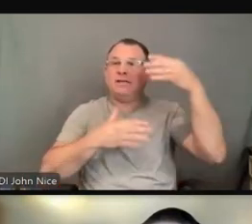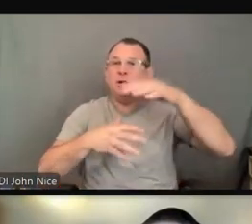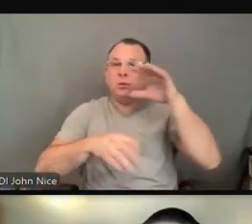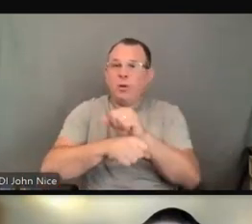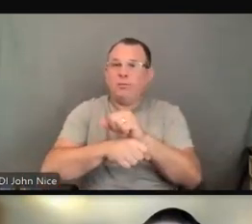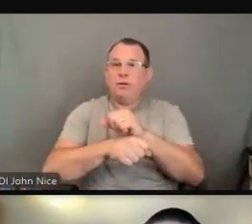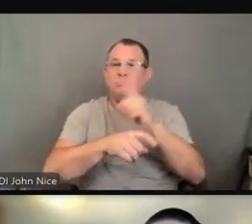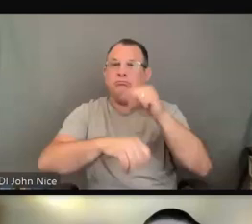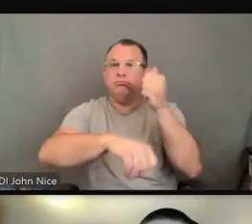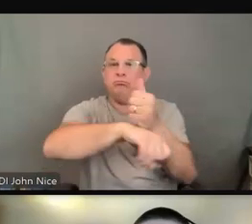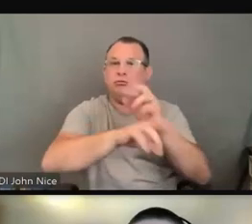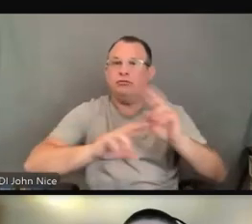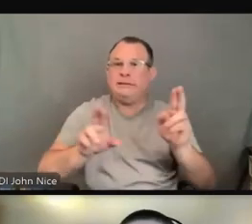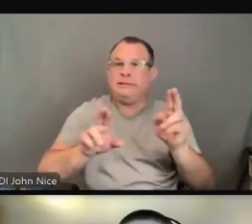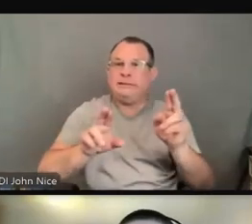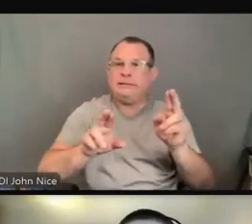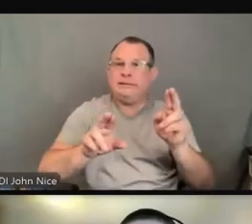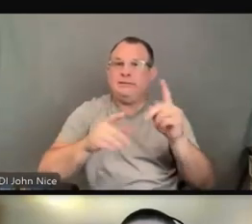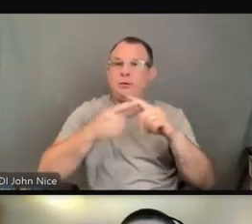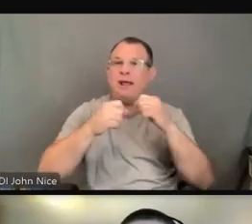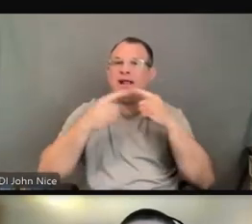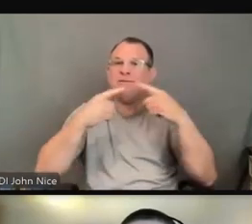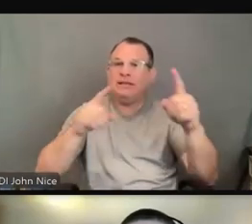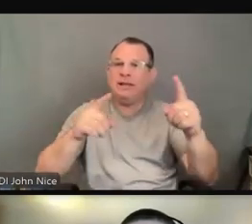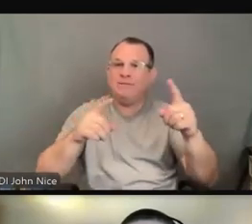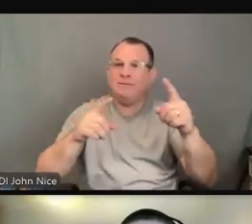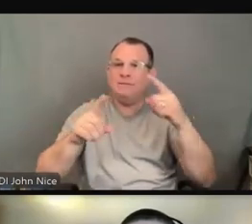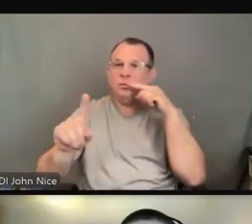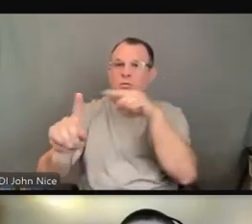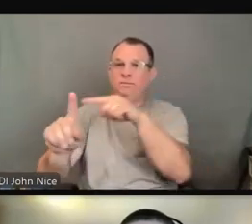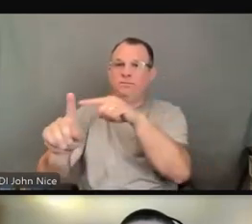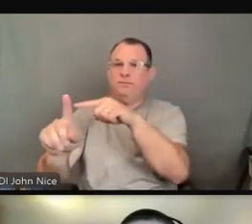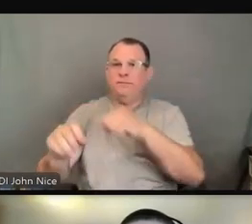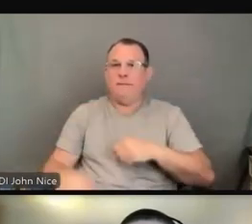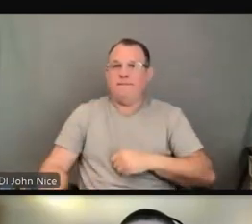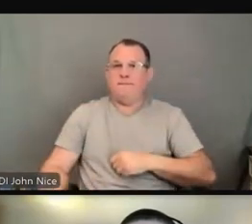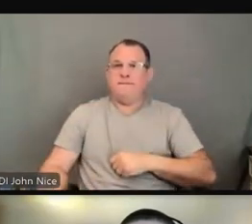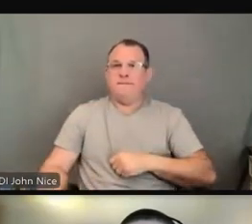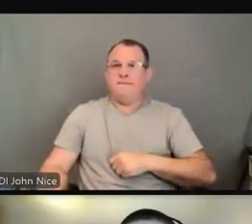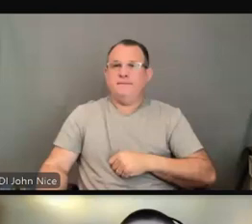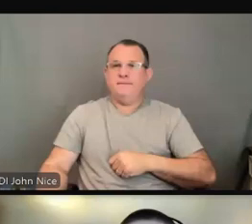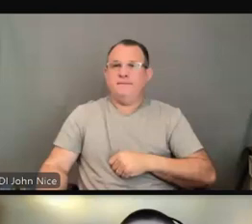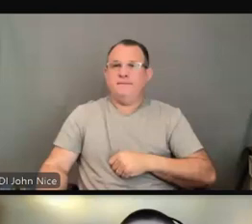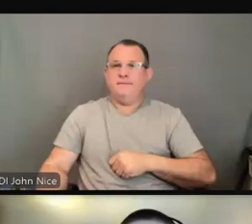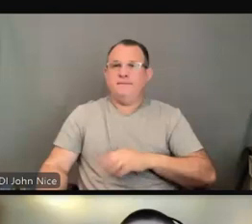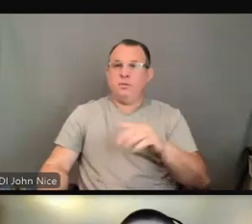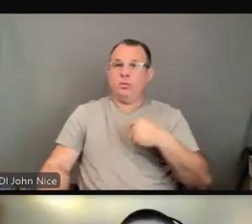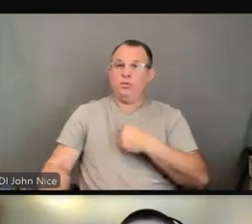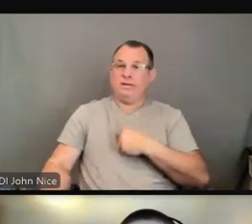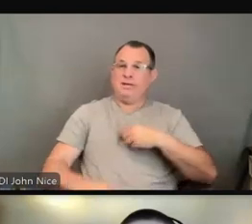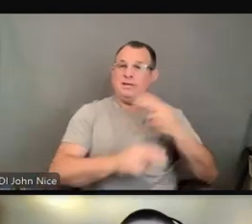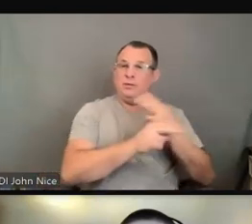that there will be effective communication. So, we have had some good success in the past using complaint resolution,